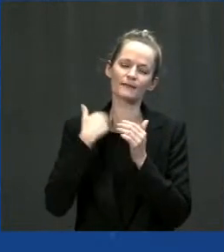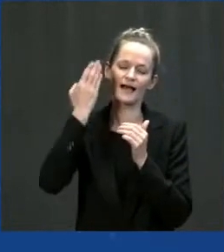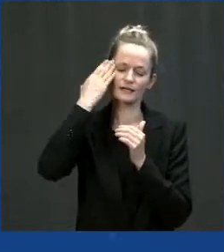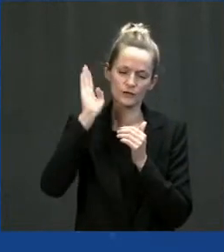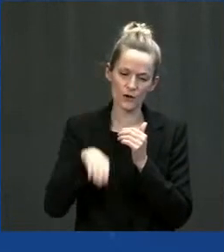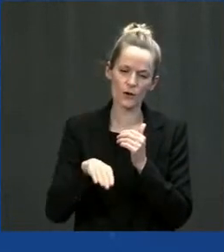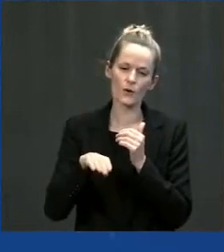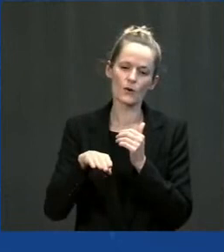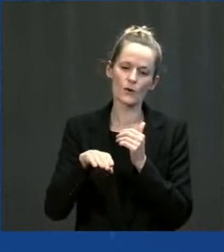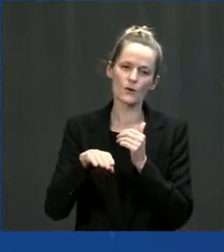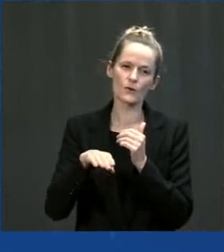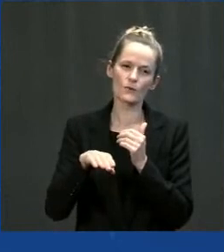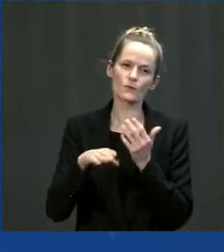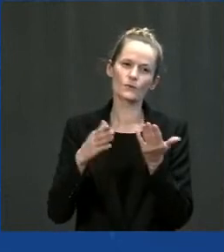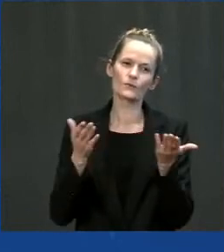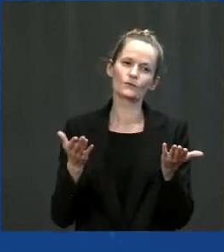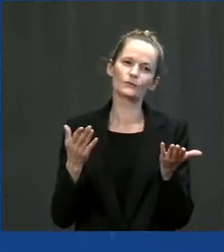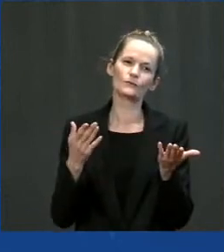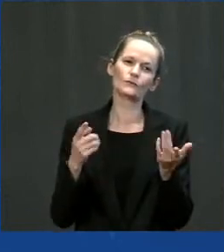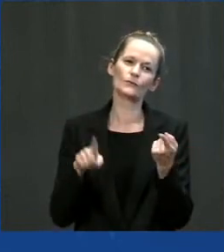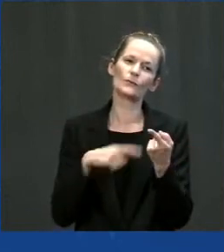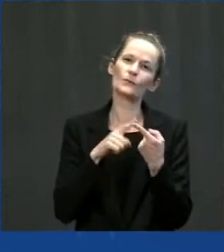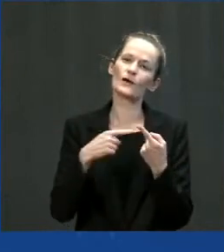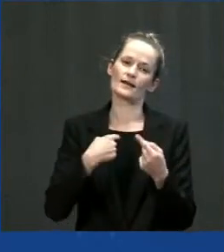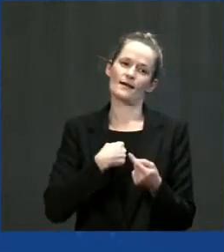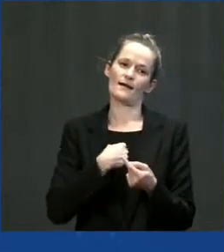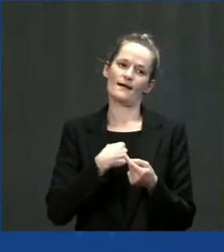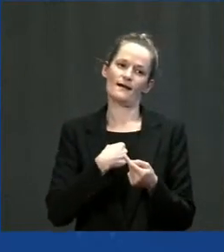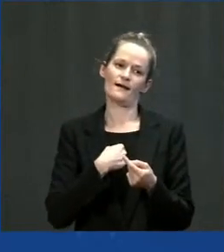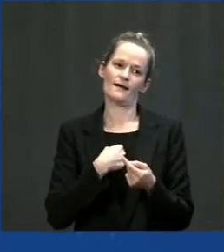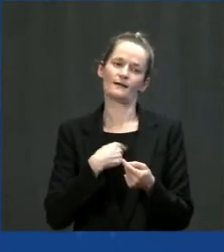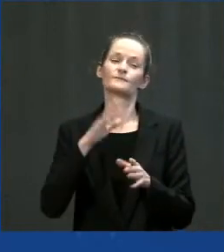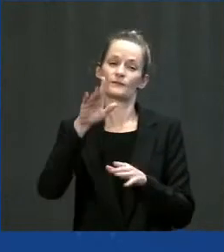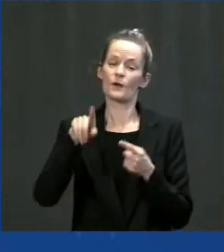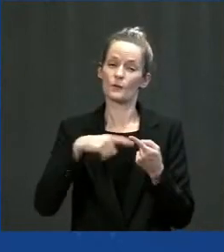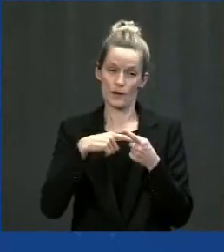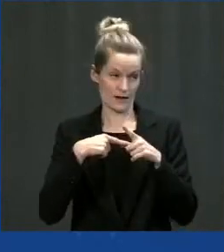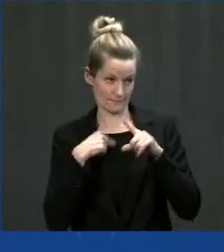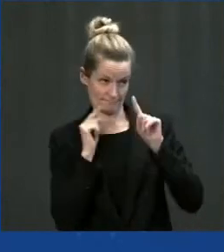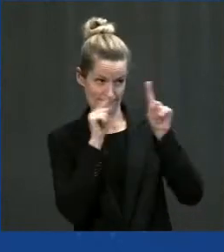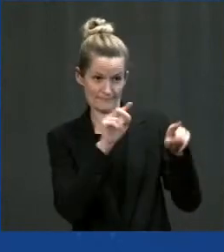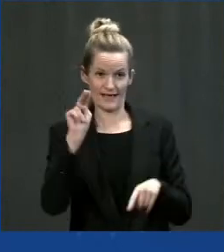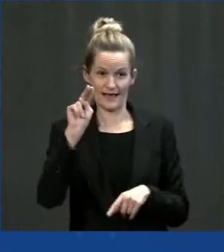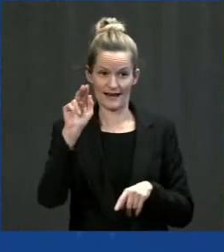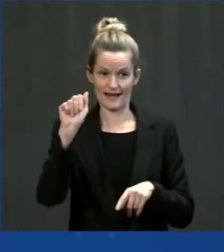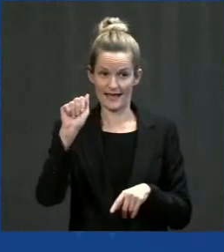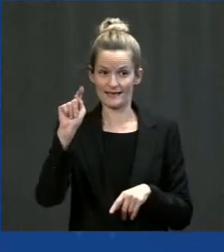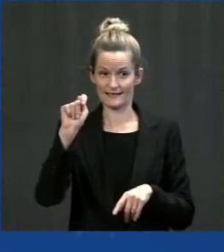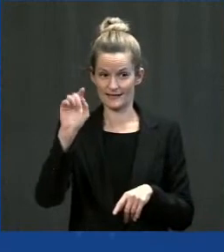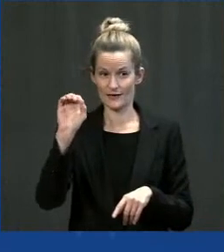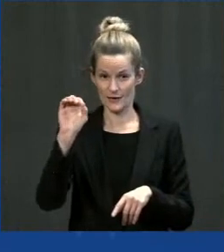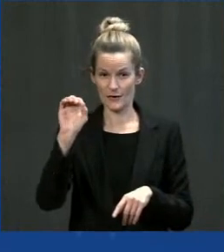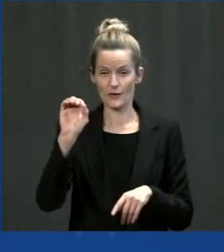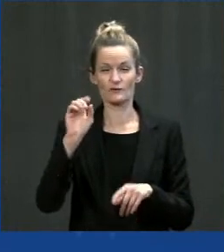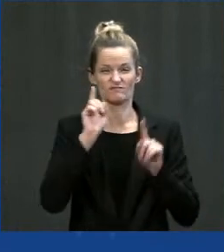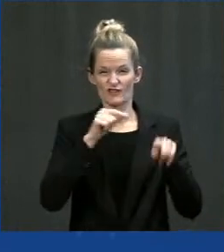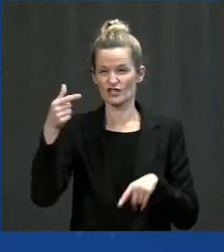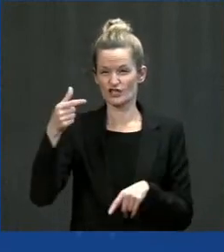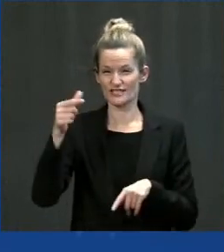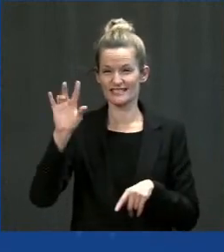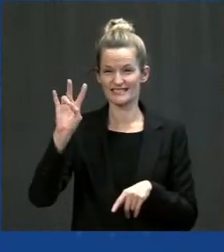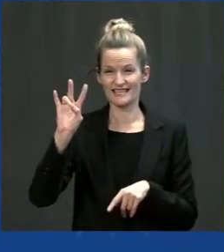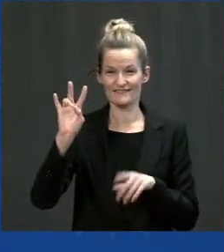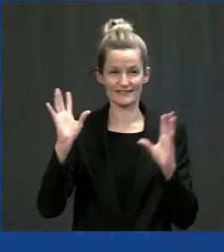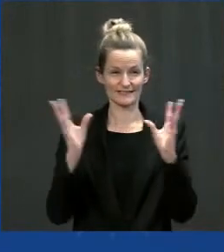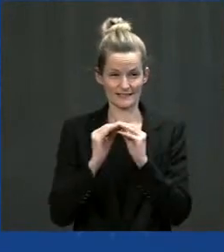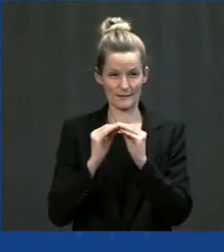when I was over in the NATO conference or I was over the G7 with the largest industrial nations in the world,